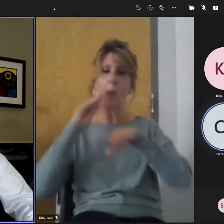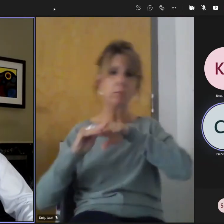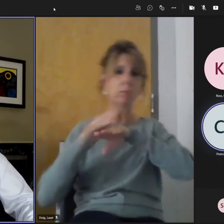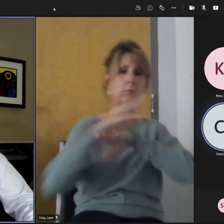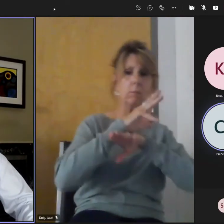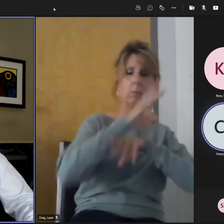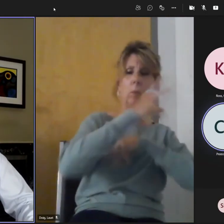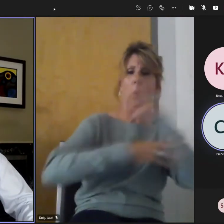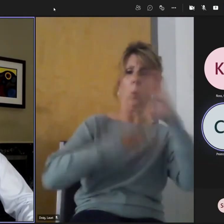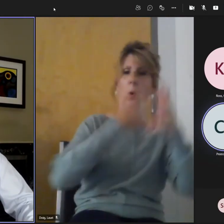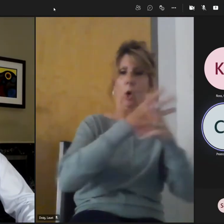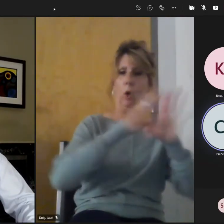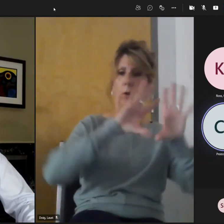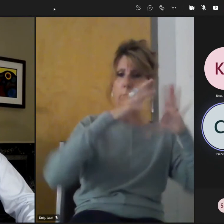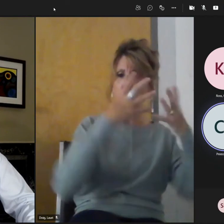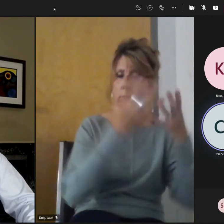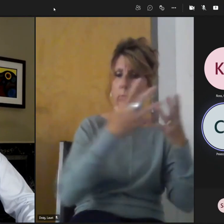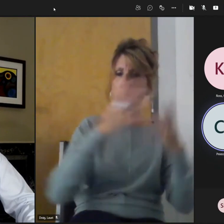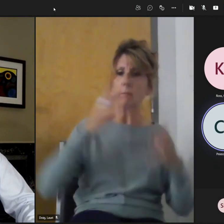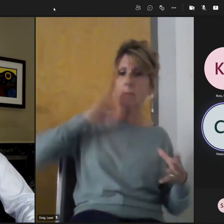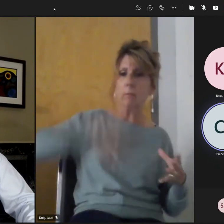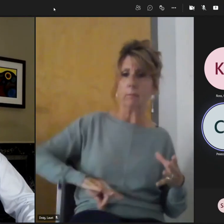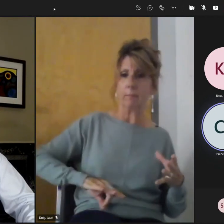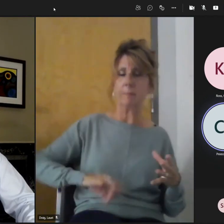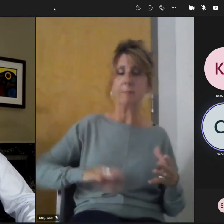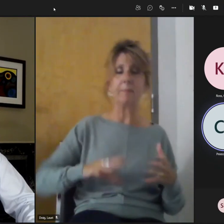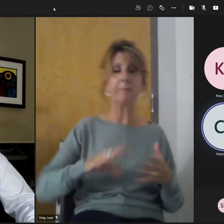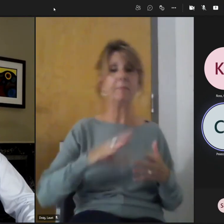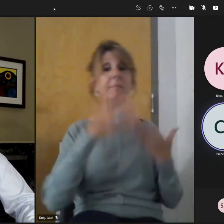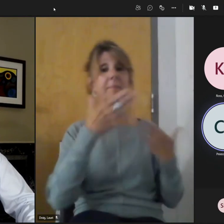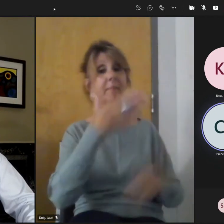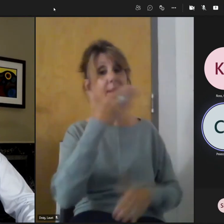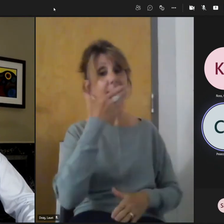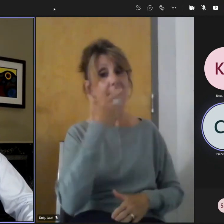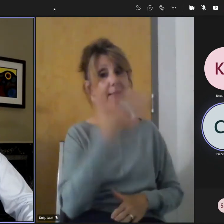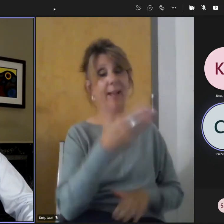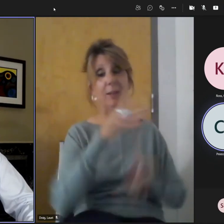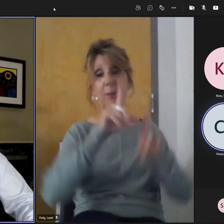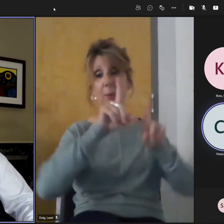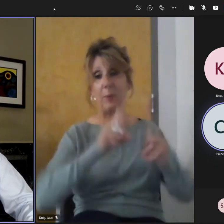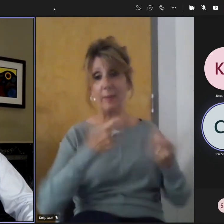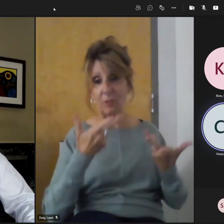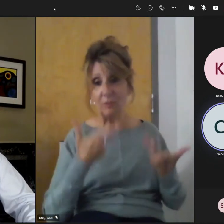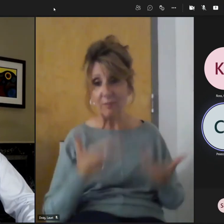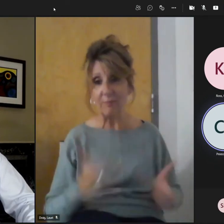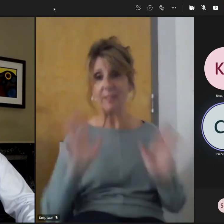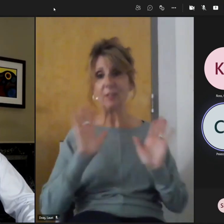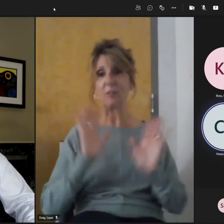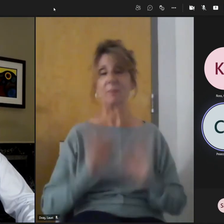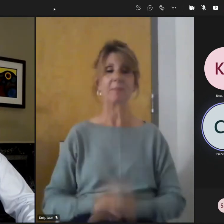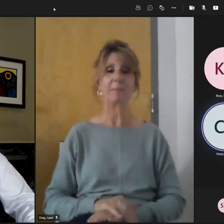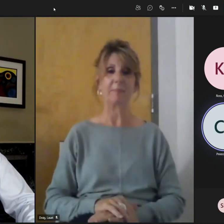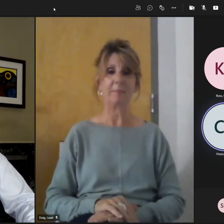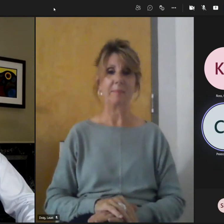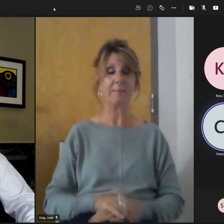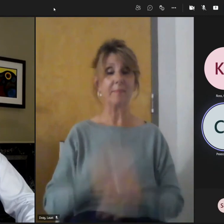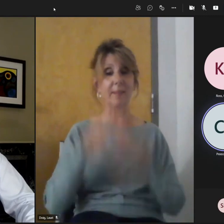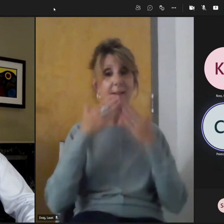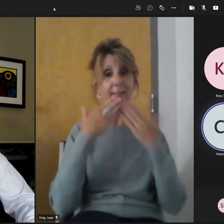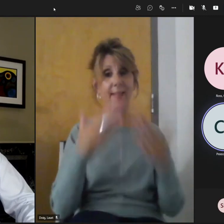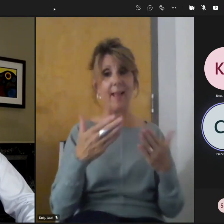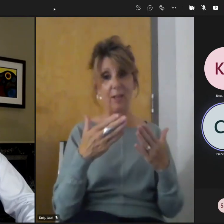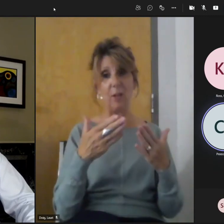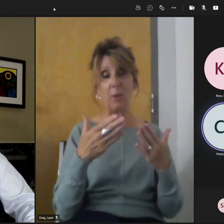Thank you very much, Michael. That is the end of our questions. And we want to thank you so much